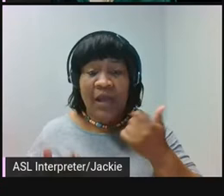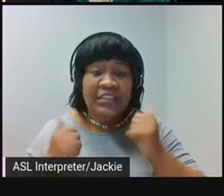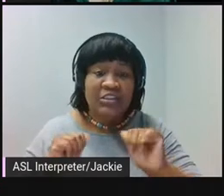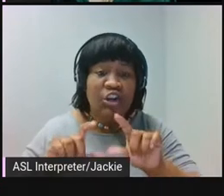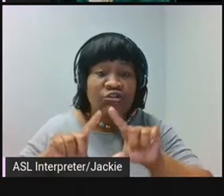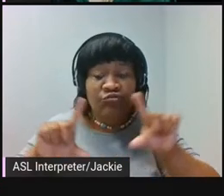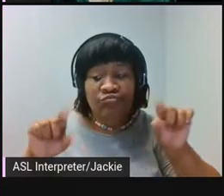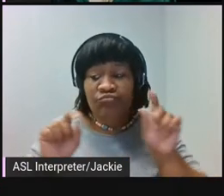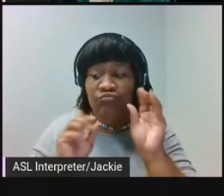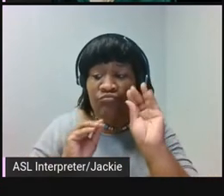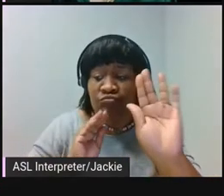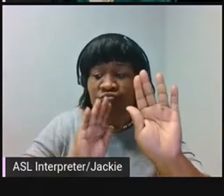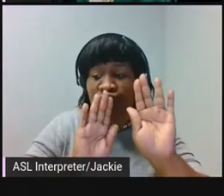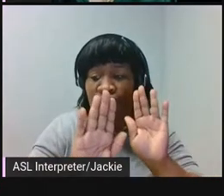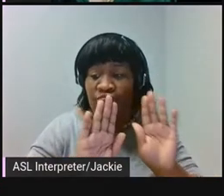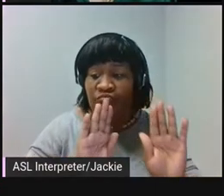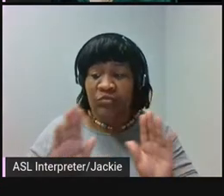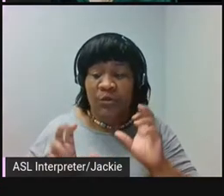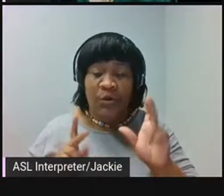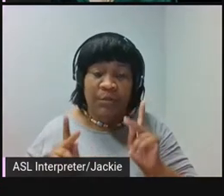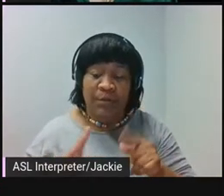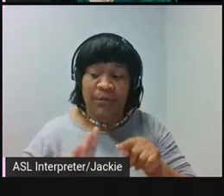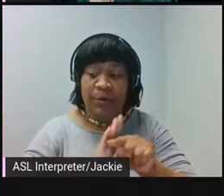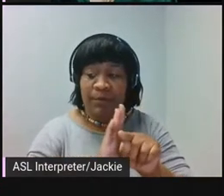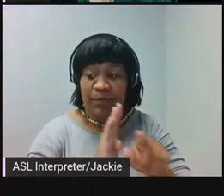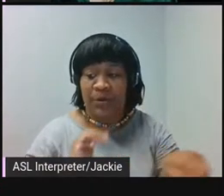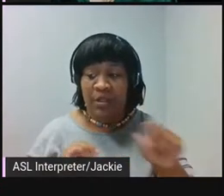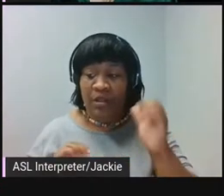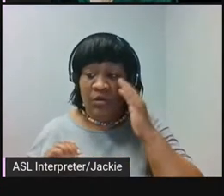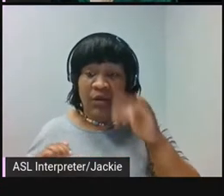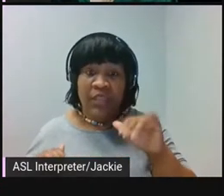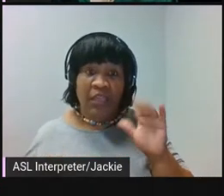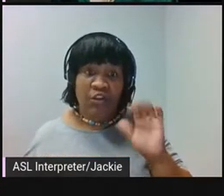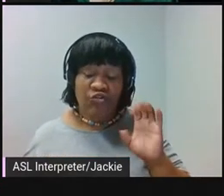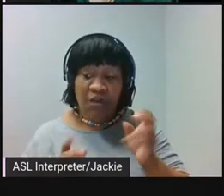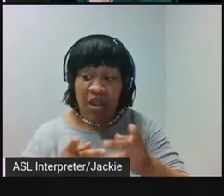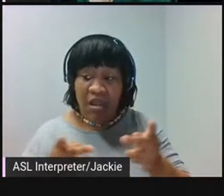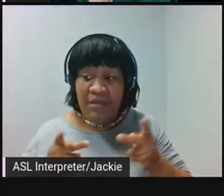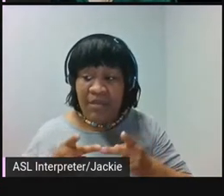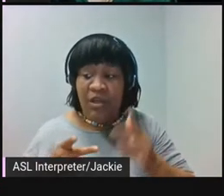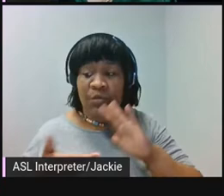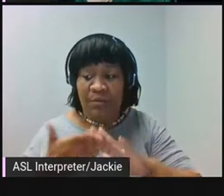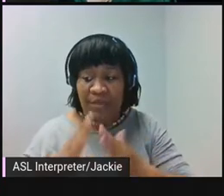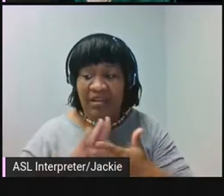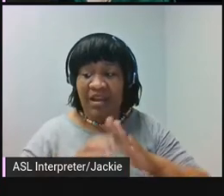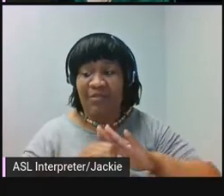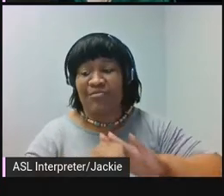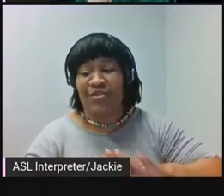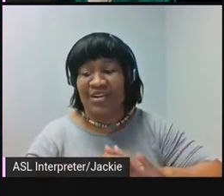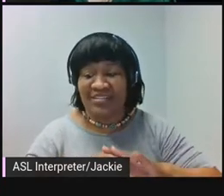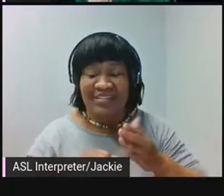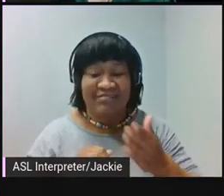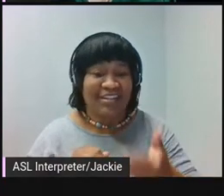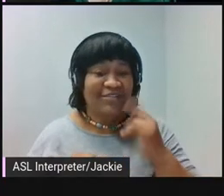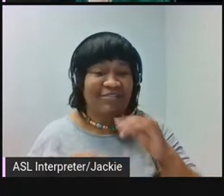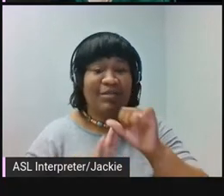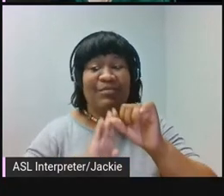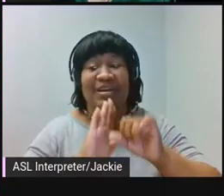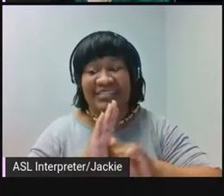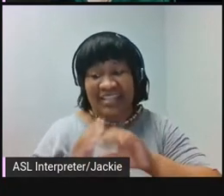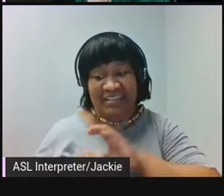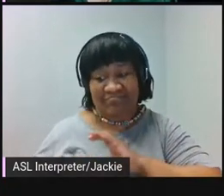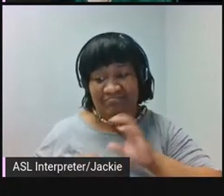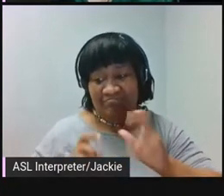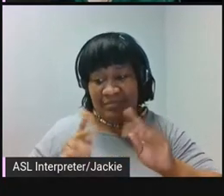them up in the locations where people were murdered, knowing that the crime scene would soon become oppressively occupied by state forces.